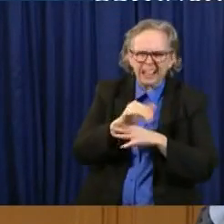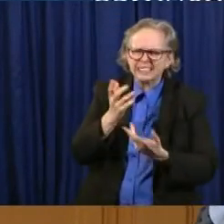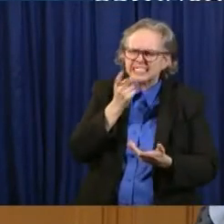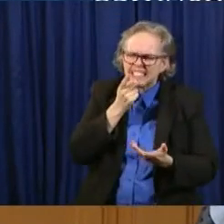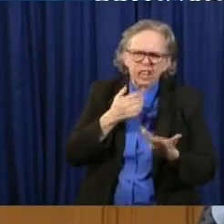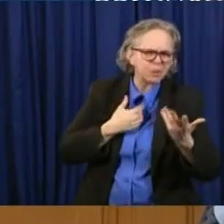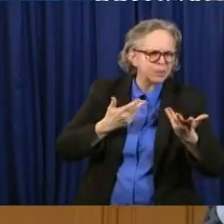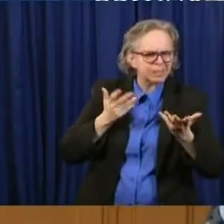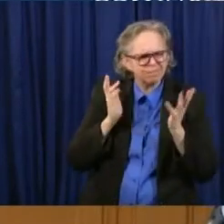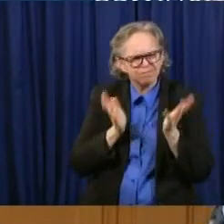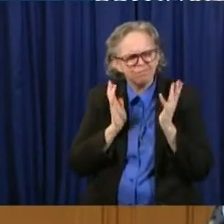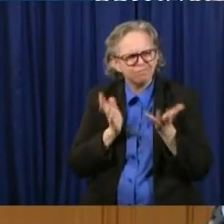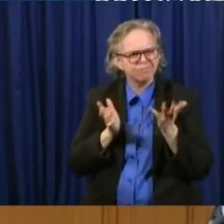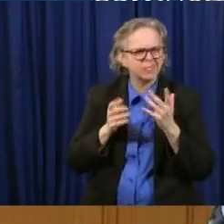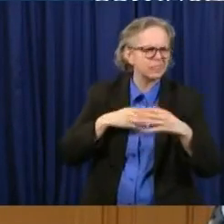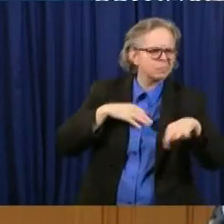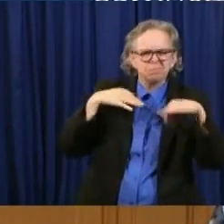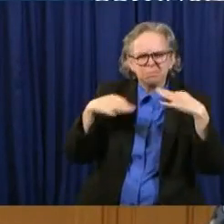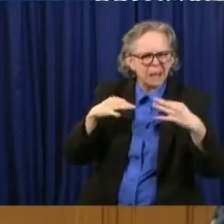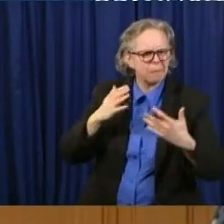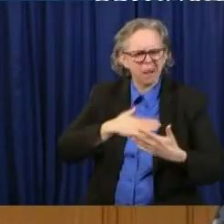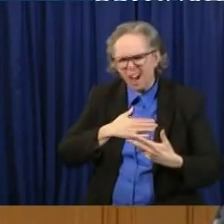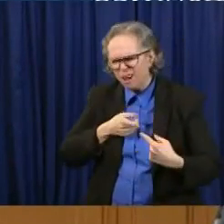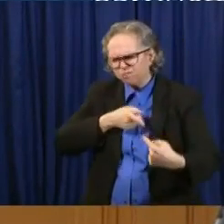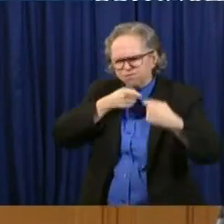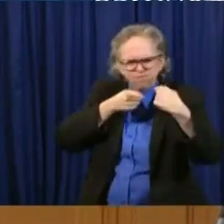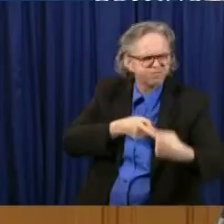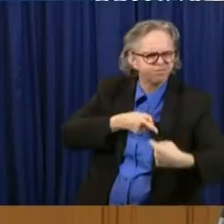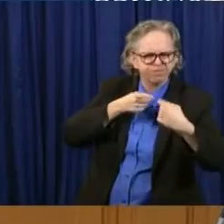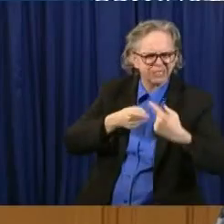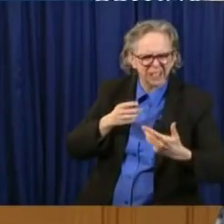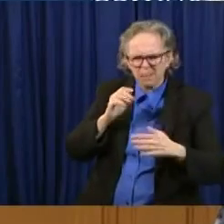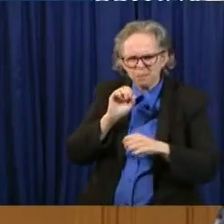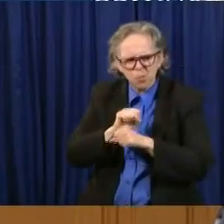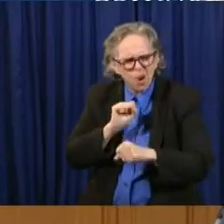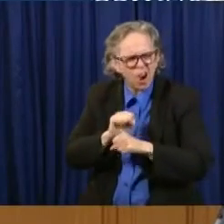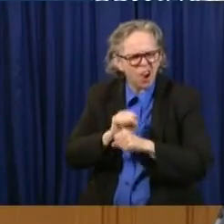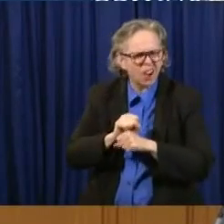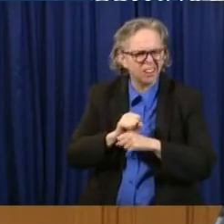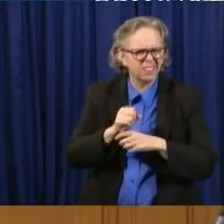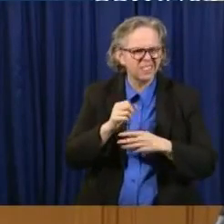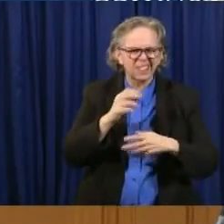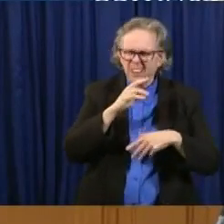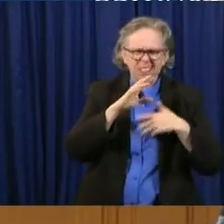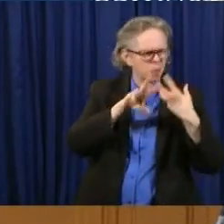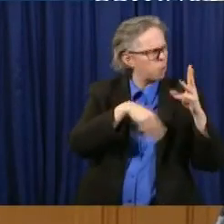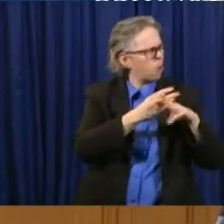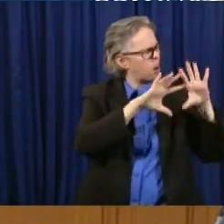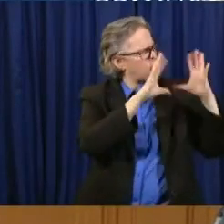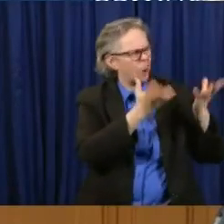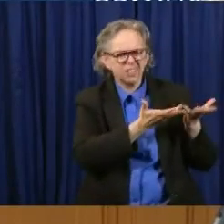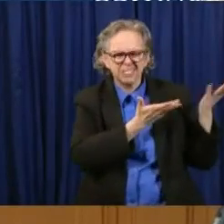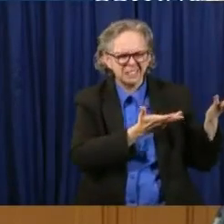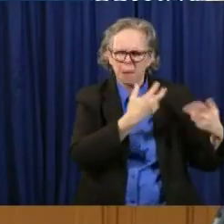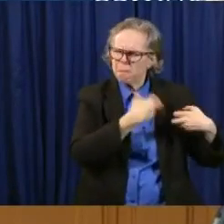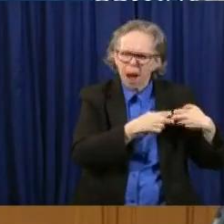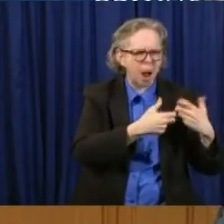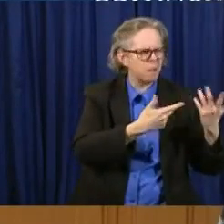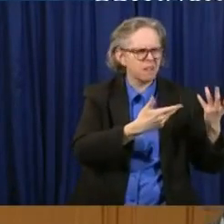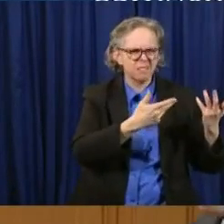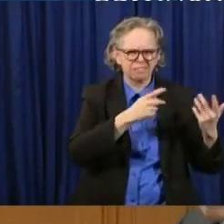struggling with and thinking about, and the world is thinking about in this COVID crisis and that really being